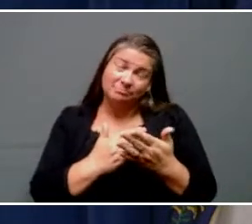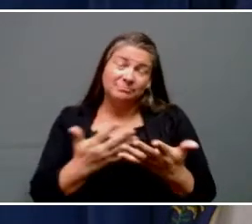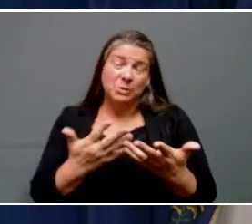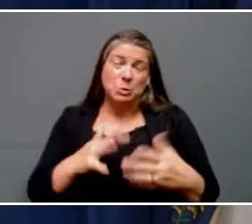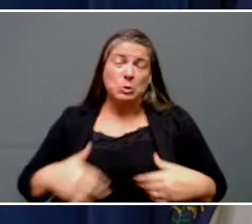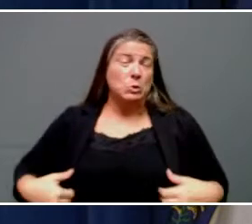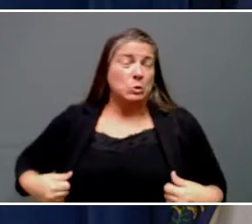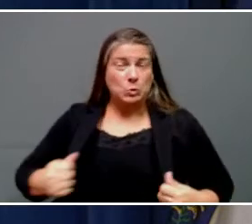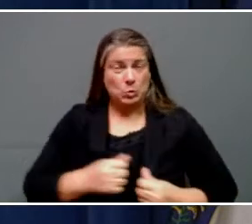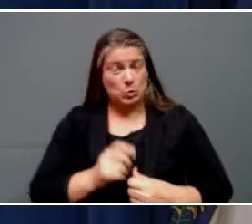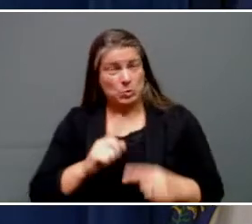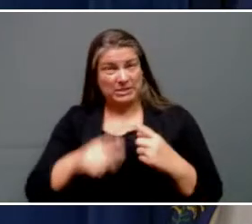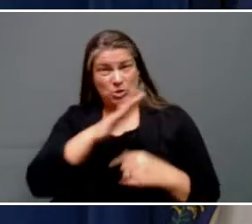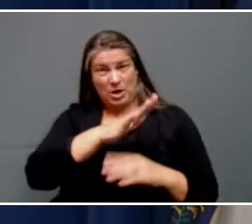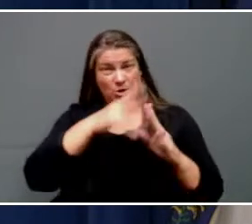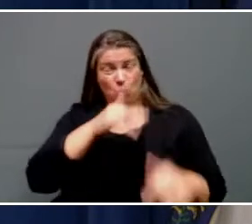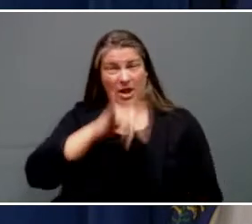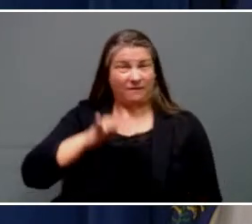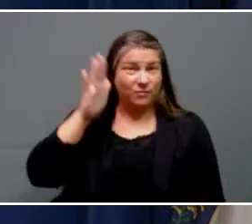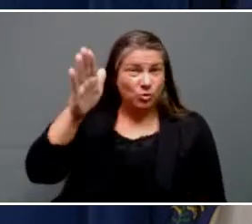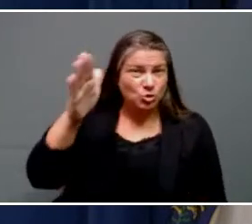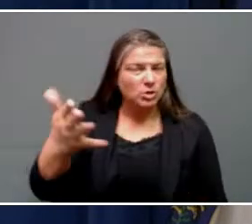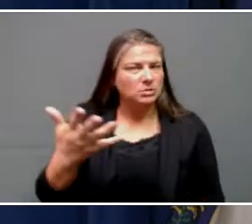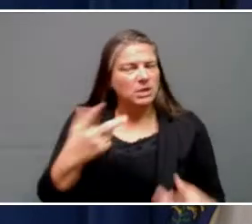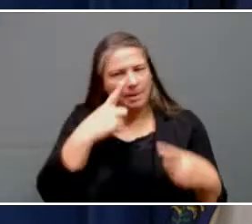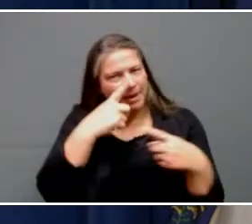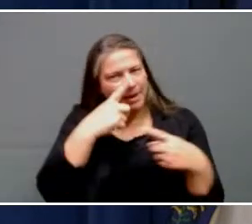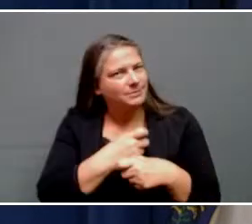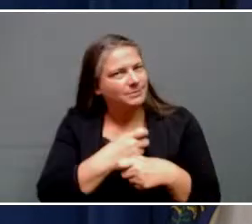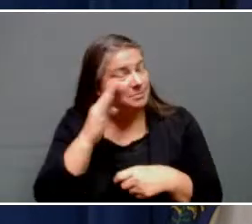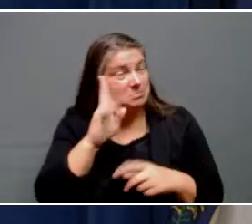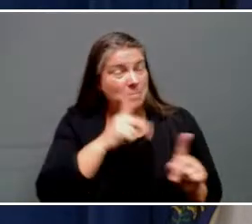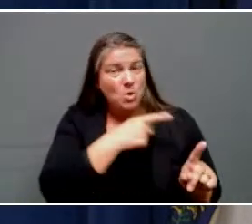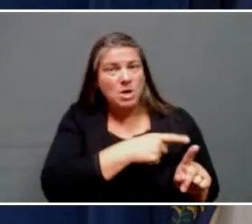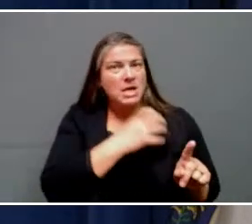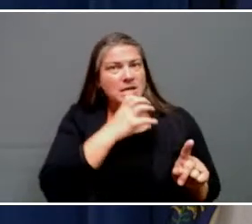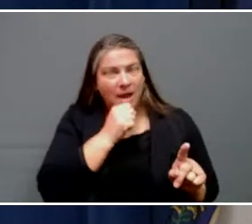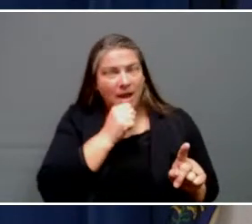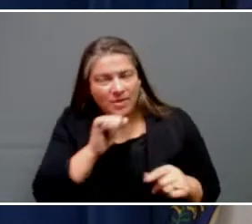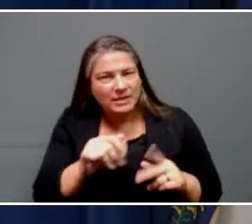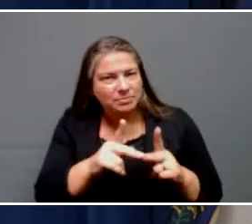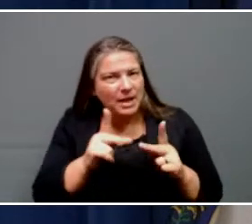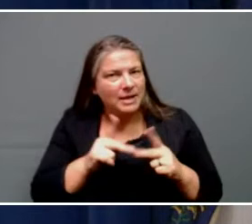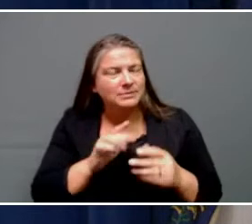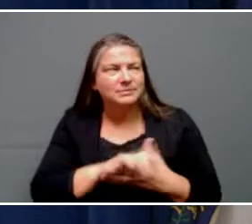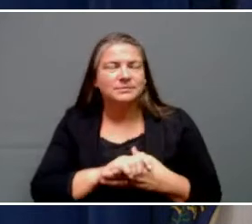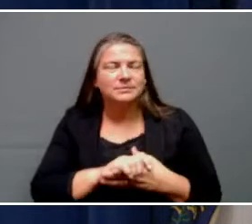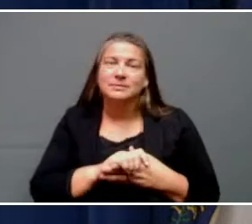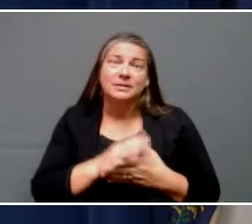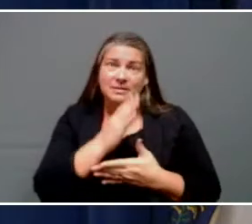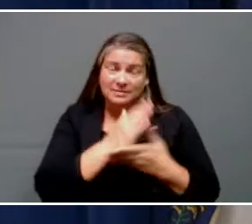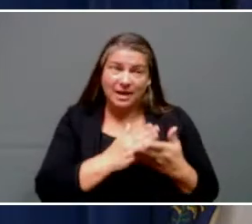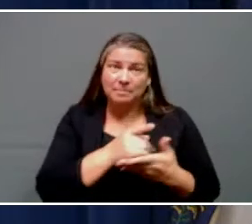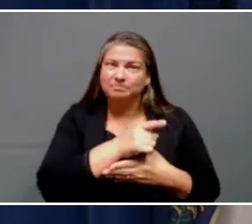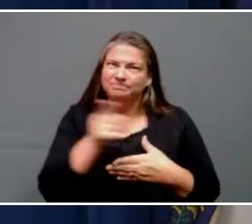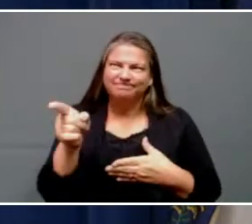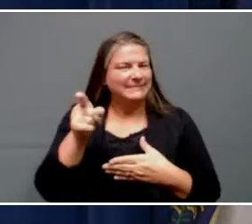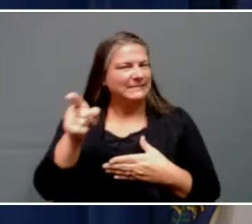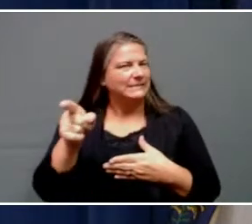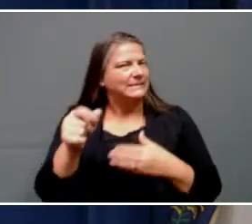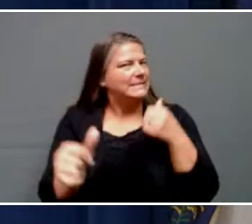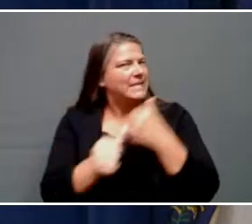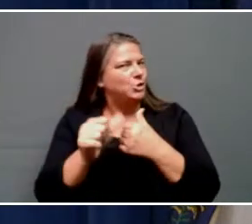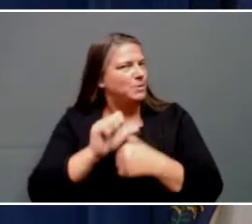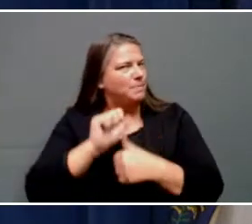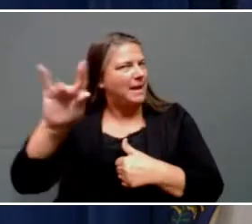looks like in the future. These are places that people care and love about love. Some of them are dangerous for them to go back to